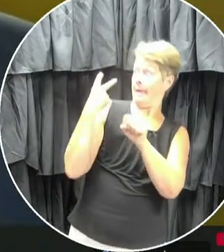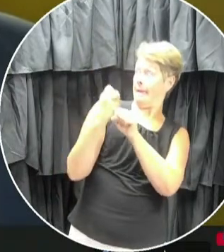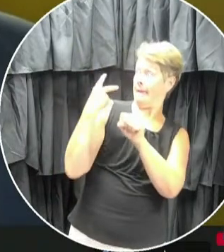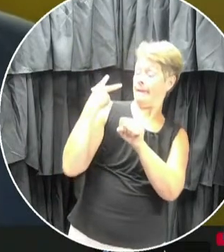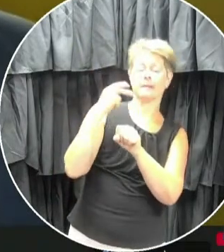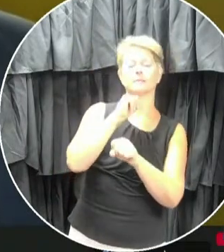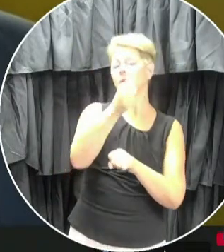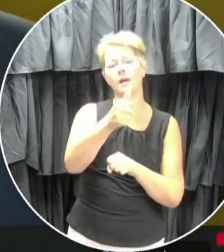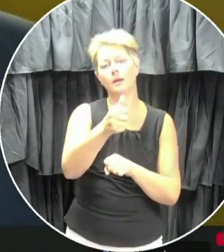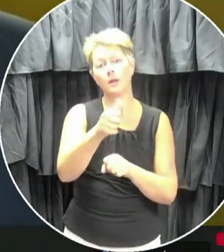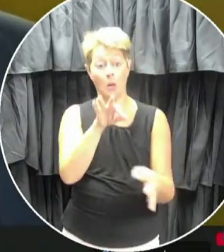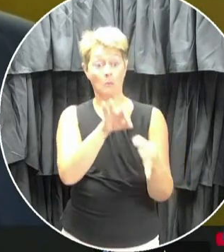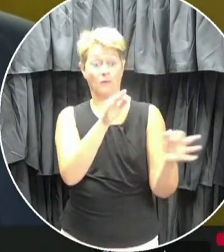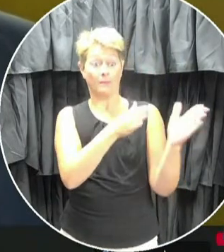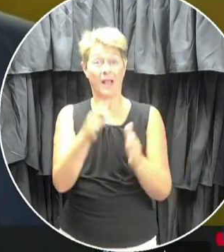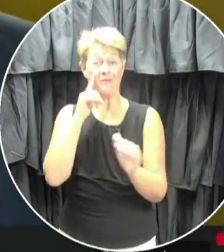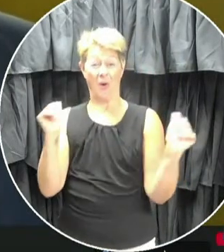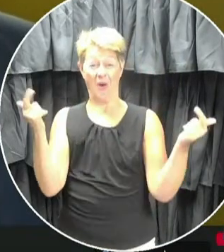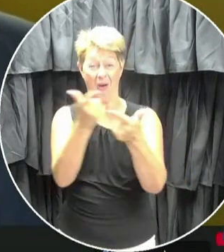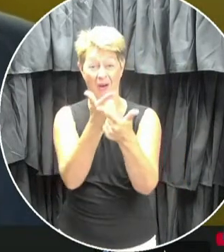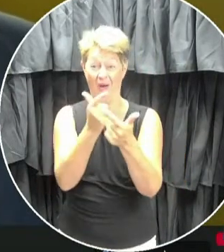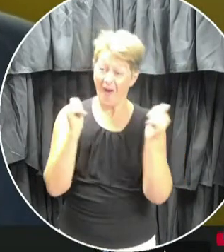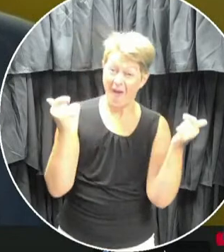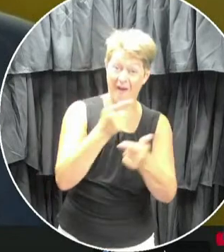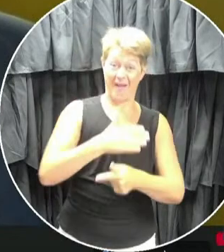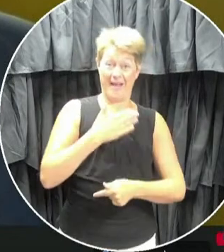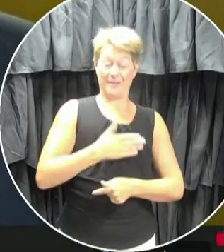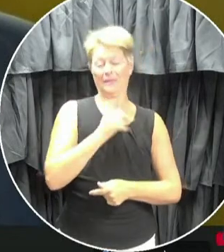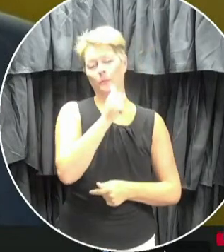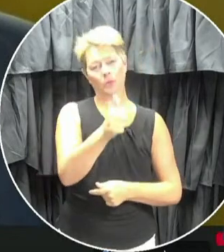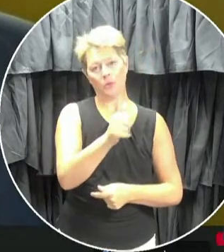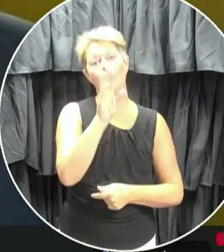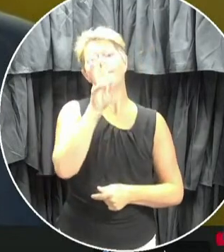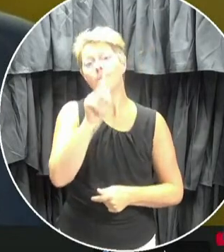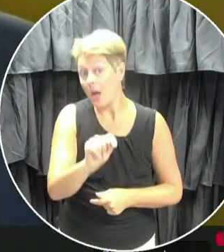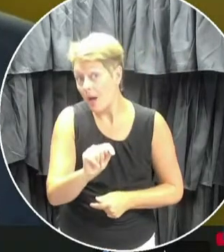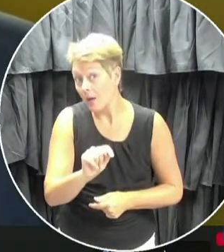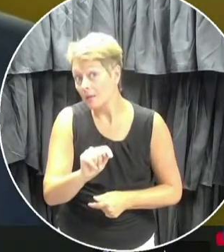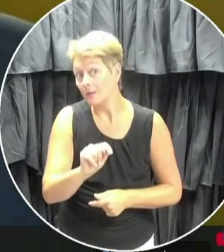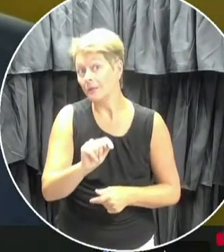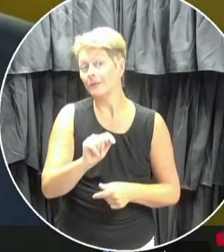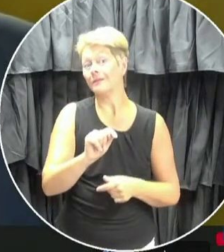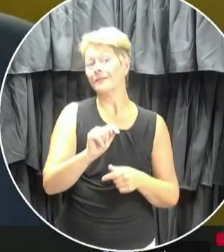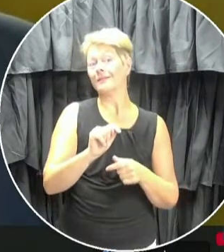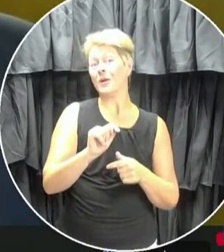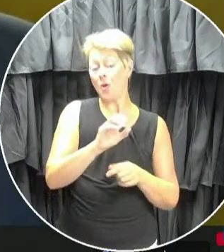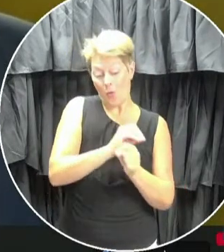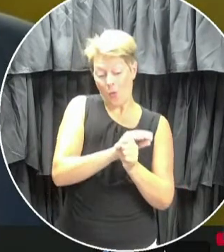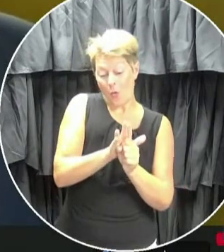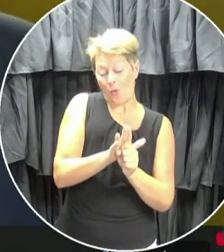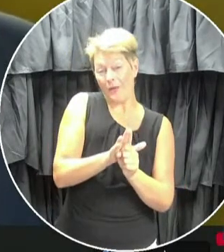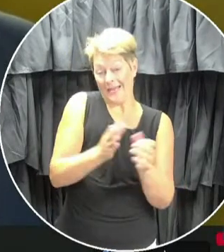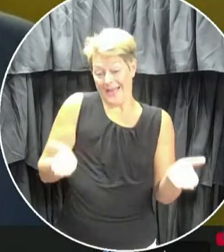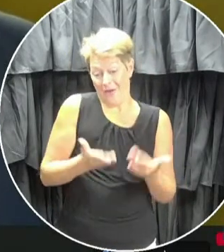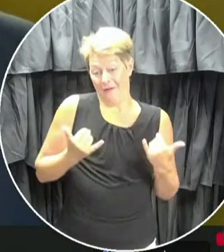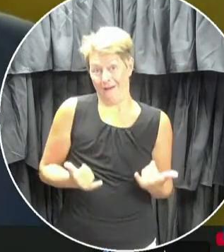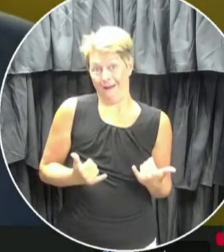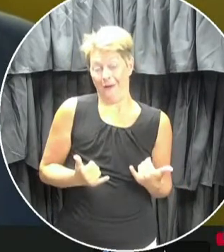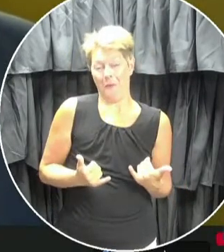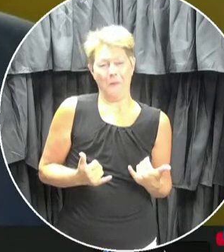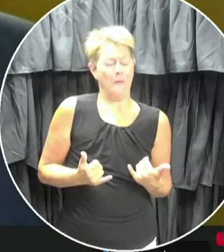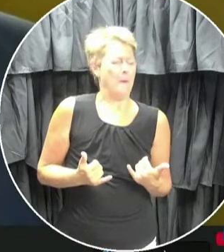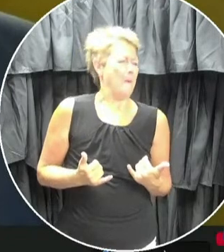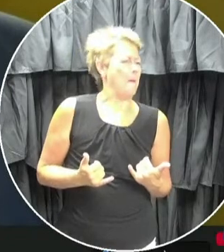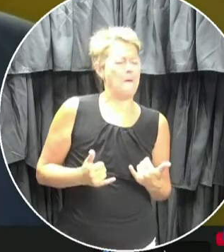everyone. But fortunately, we have had and still have a very low presence of COVID-19 in the province. So